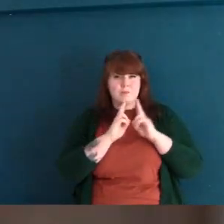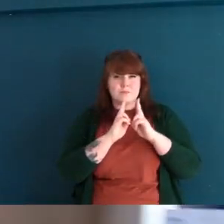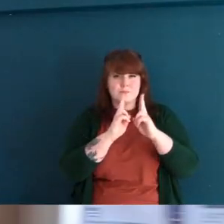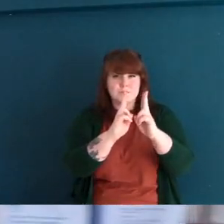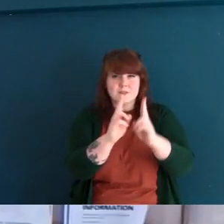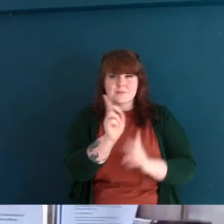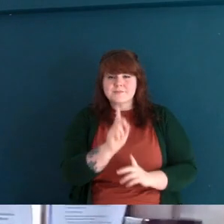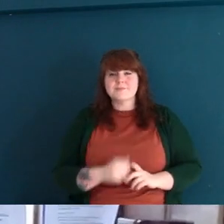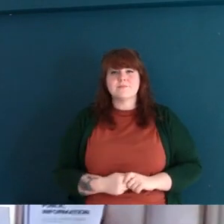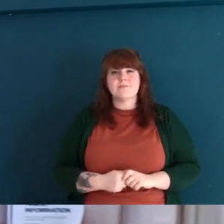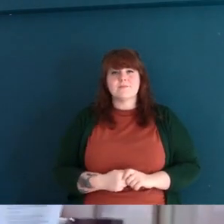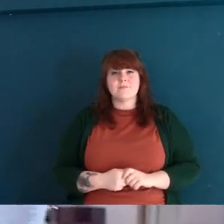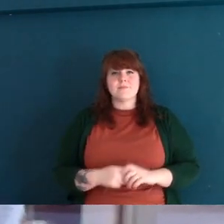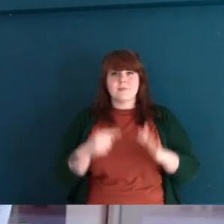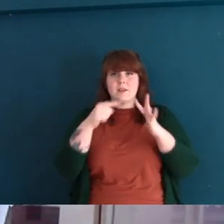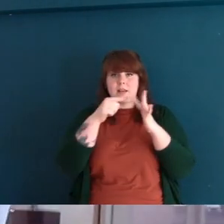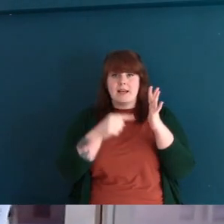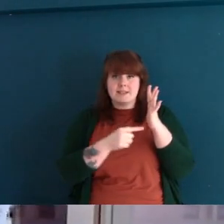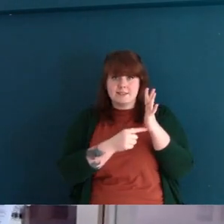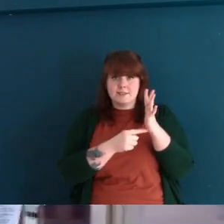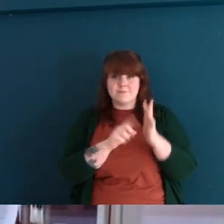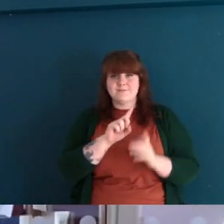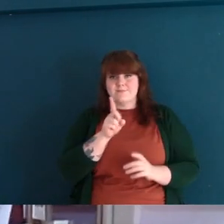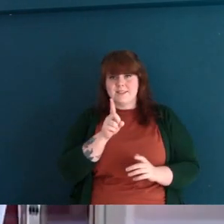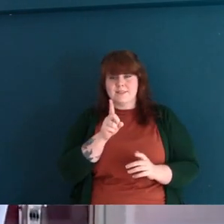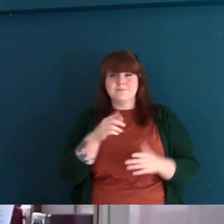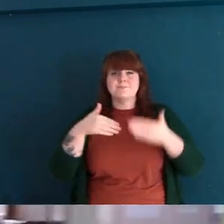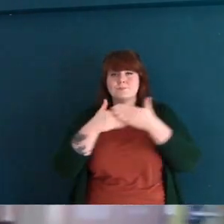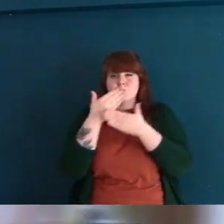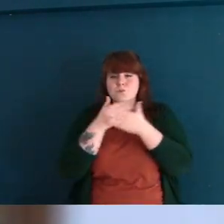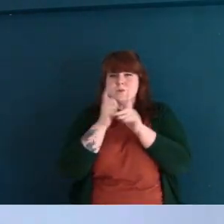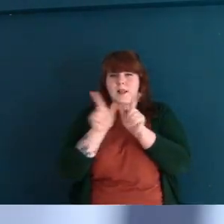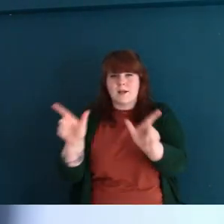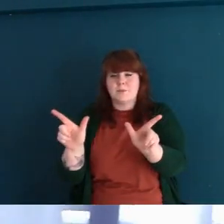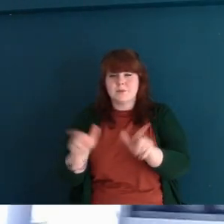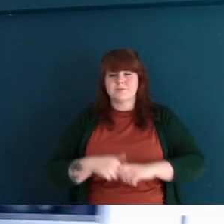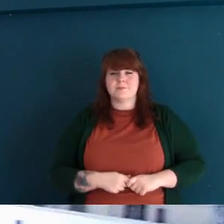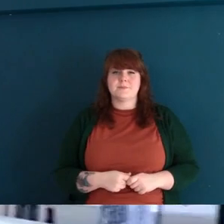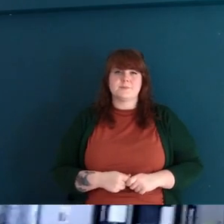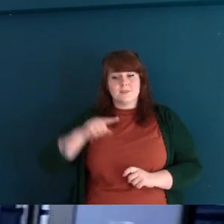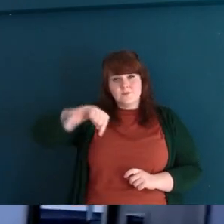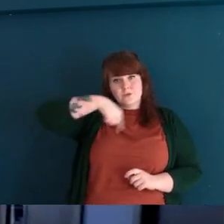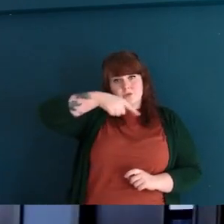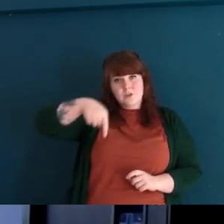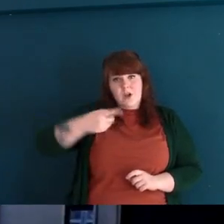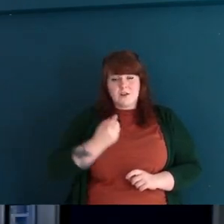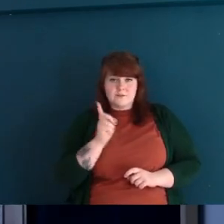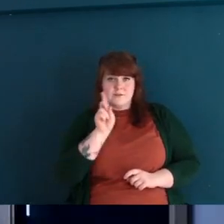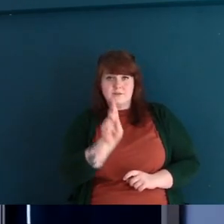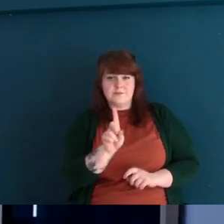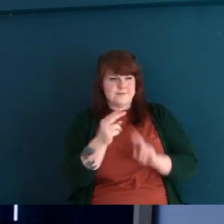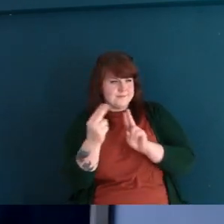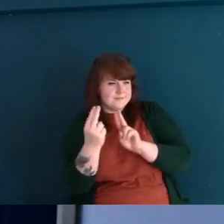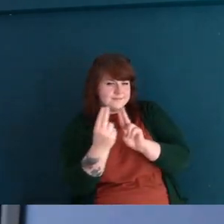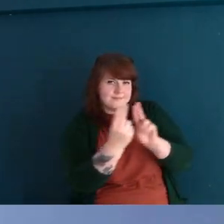B1 is made up from IT classes and modern language classes. If I turn round, we can see the